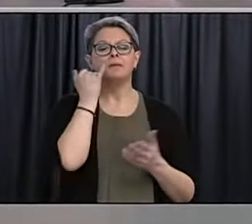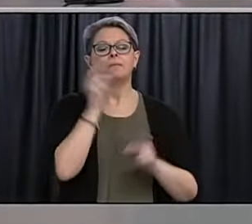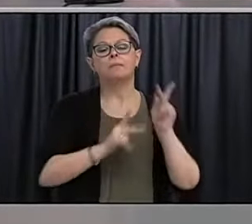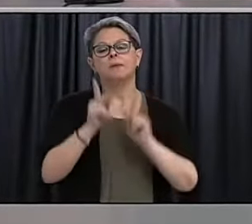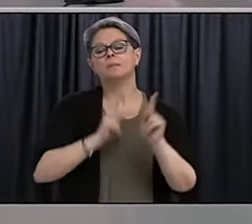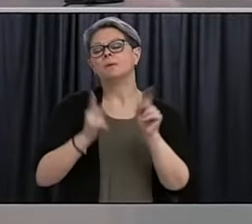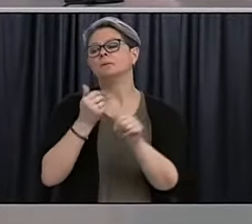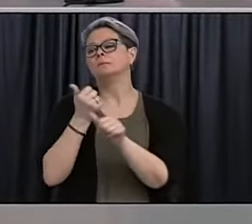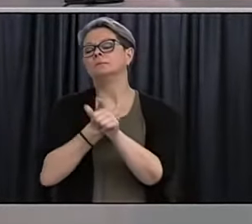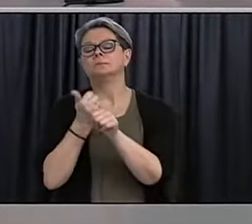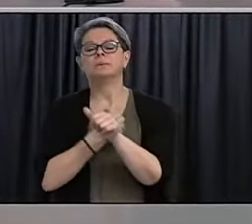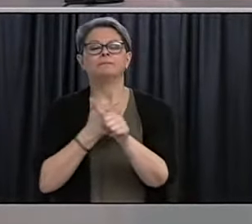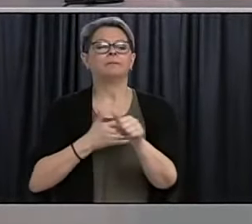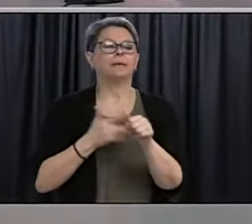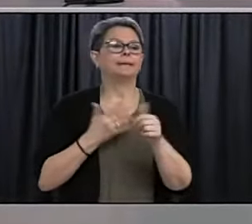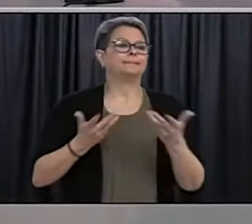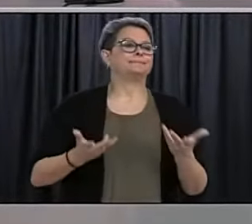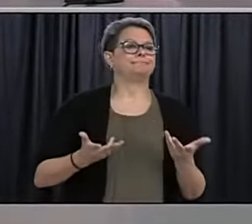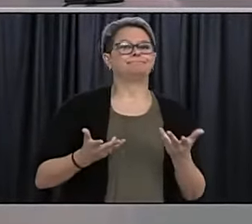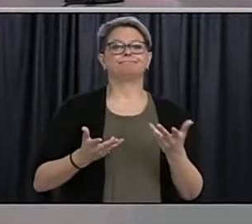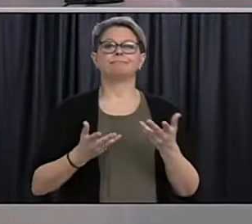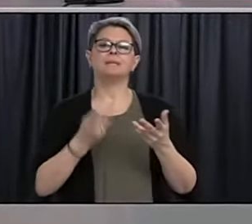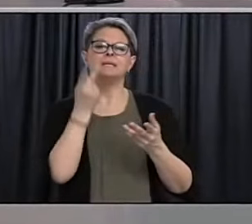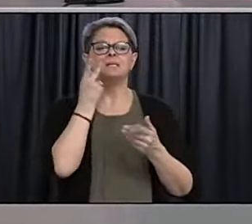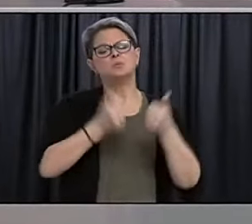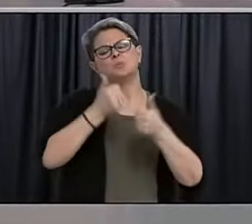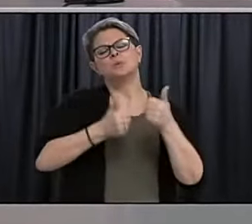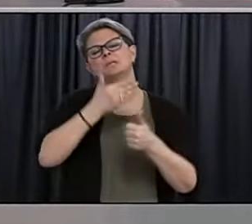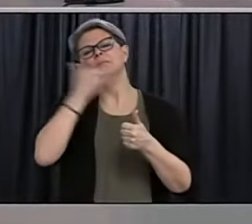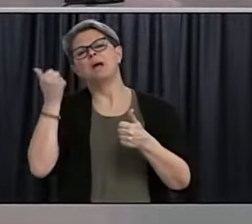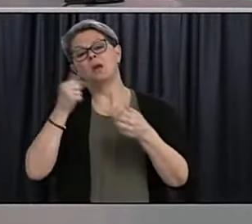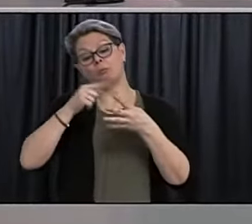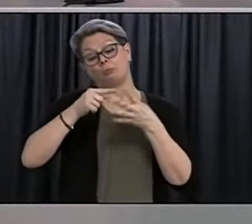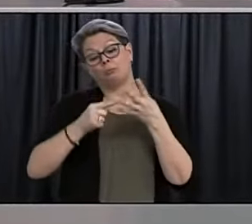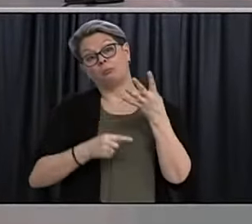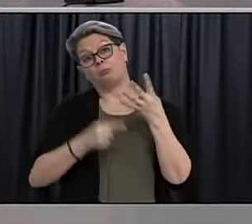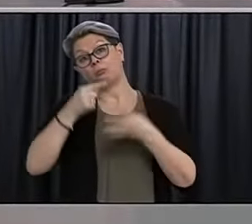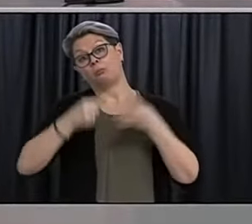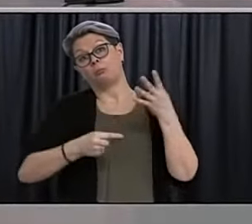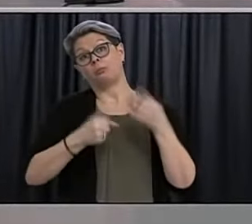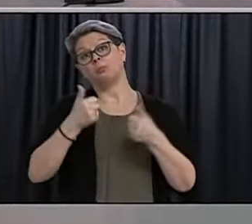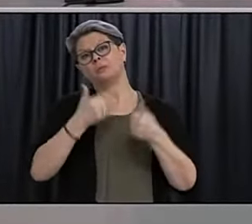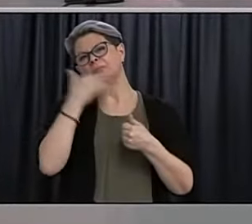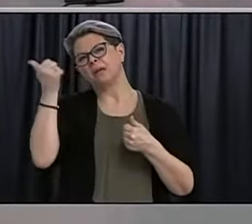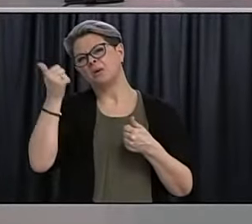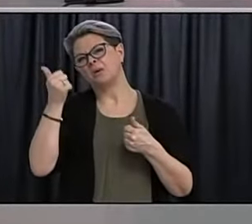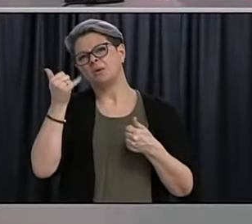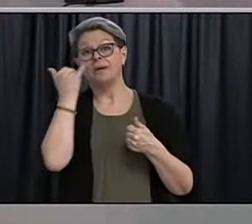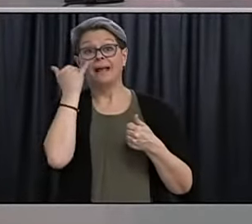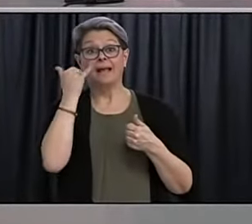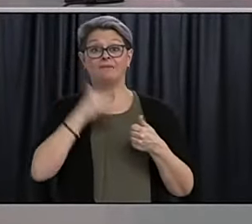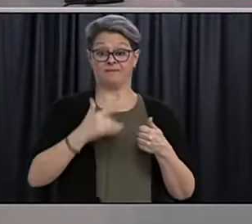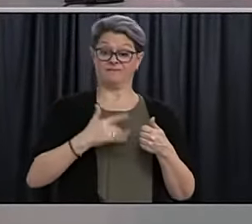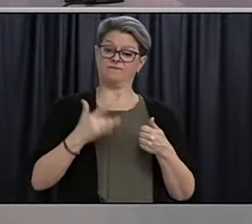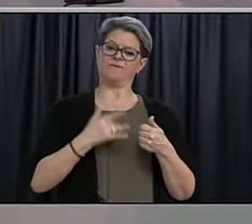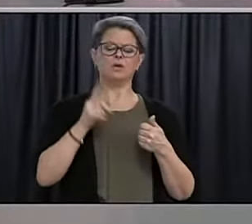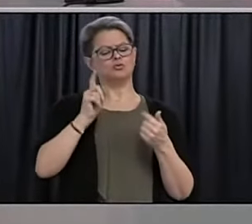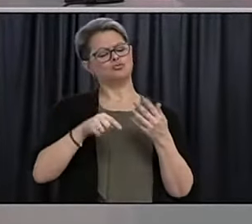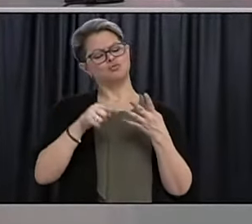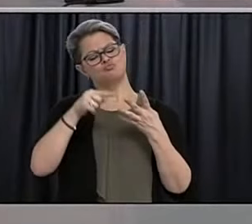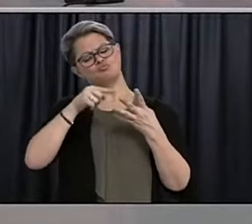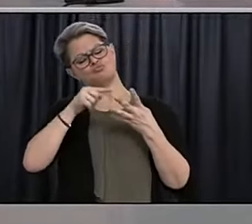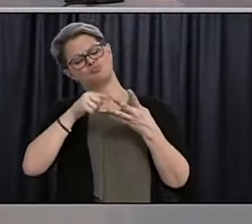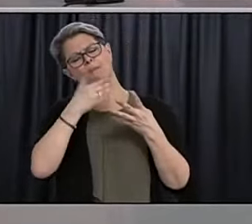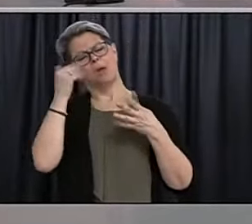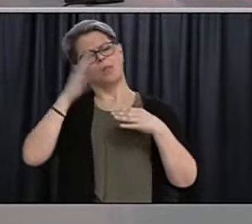looking at, you know, you know, different effectiveness rates that are thrown around for various vaccines and saying, oh, I feel like I should, I should want